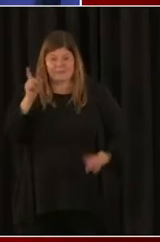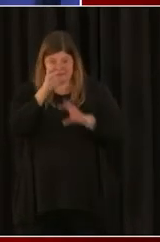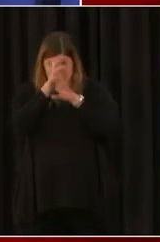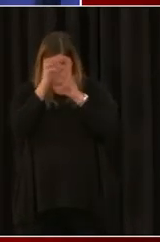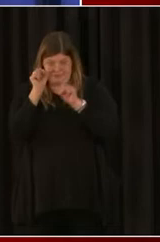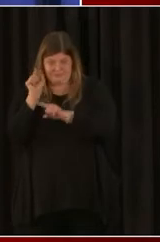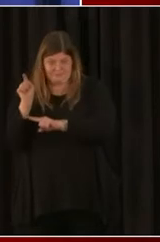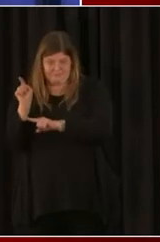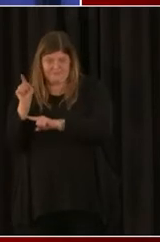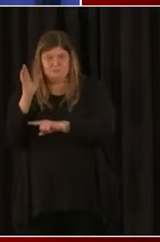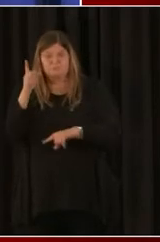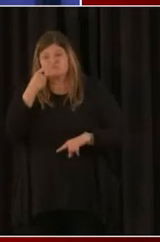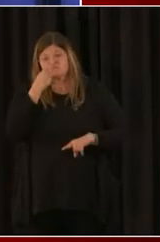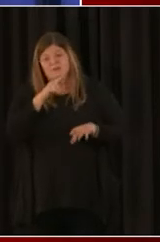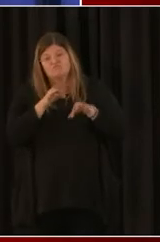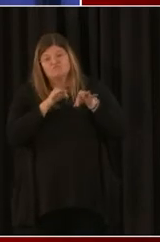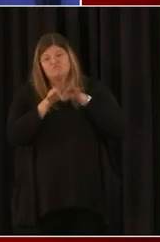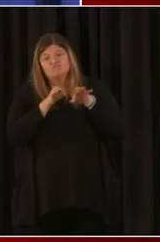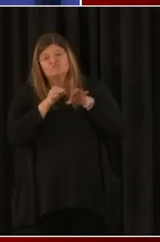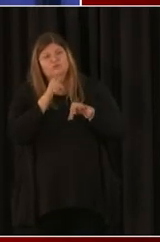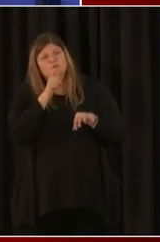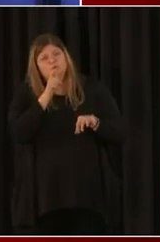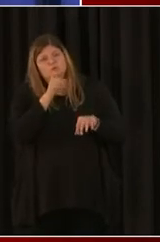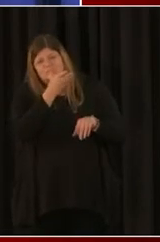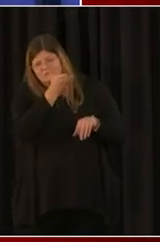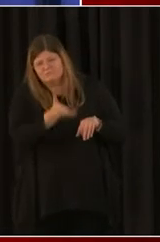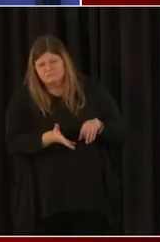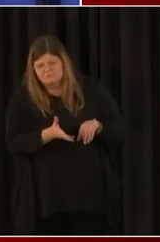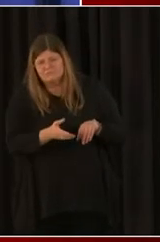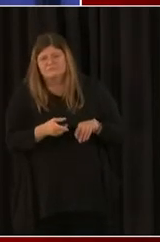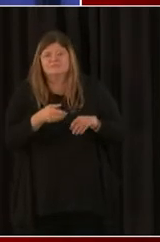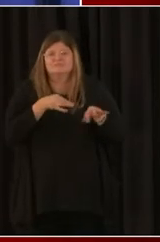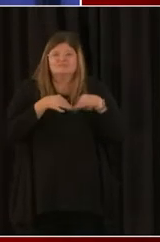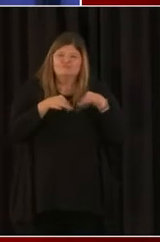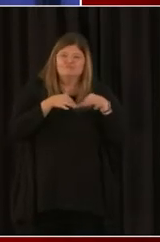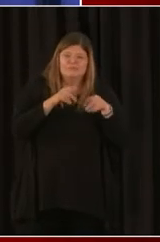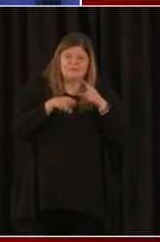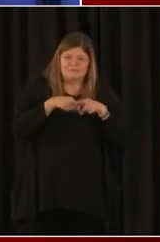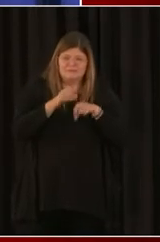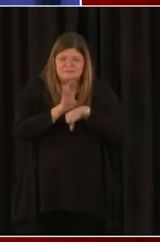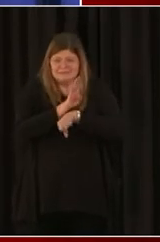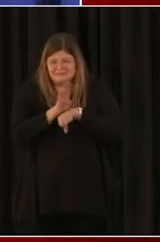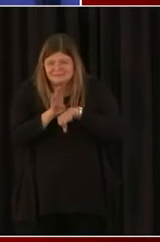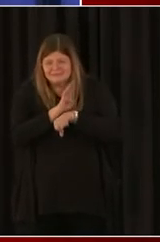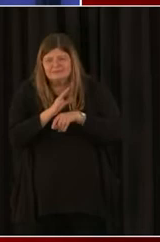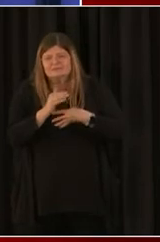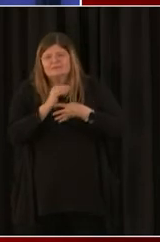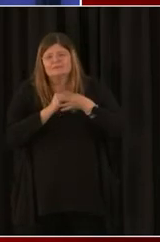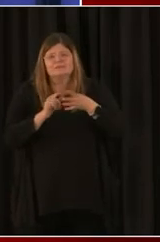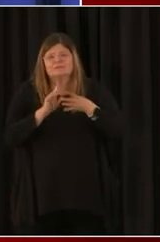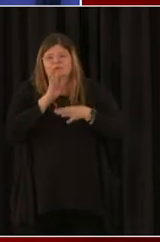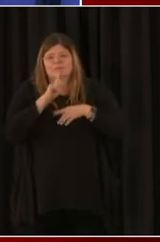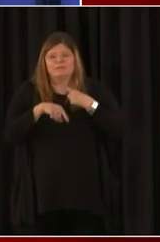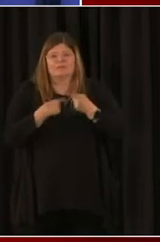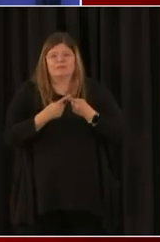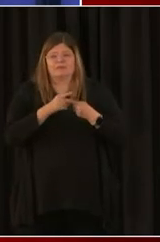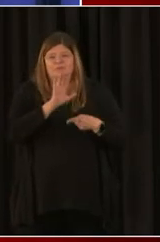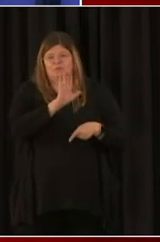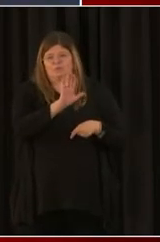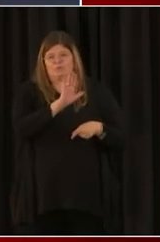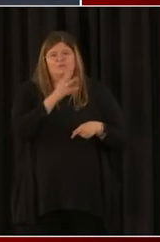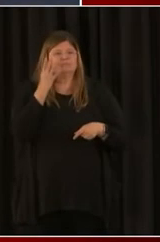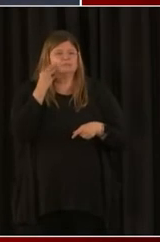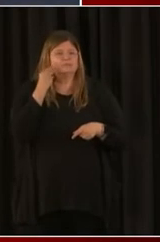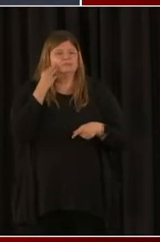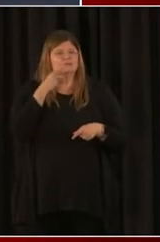is in case anybody needs to buy something from you and then talk about your experience with the PPP. Yes, Anthony Hales, Jr. I